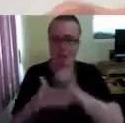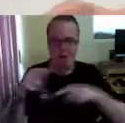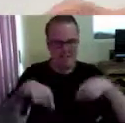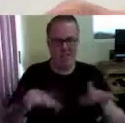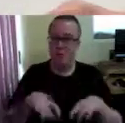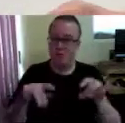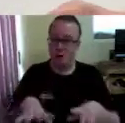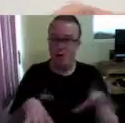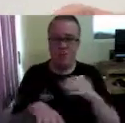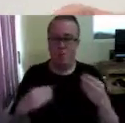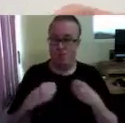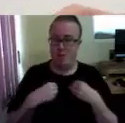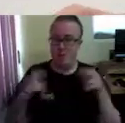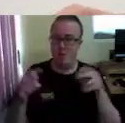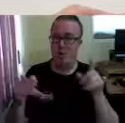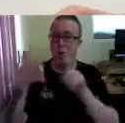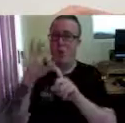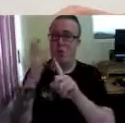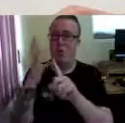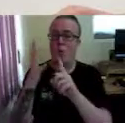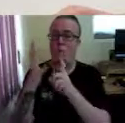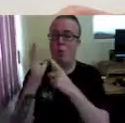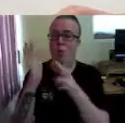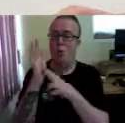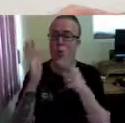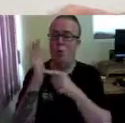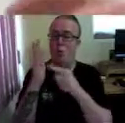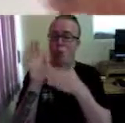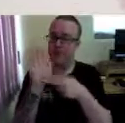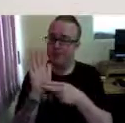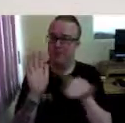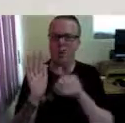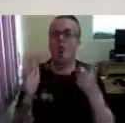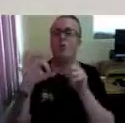Australia through a supplier called Quantum or QuantTech.